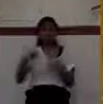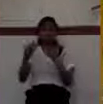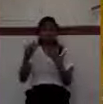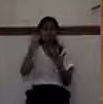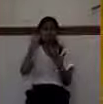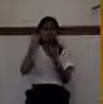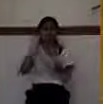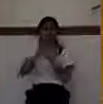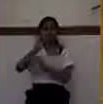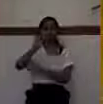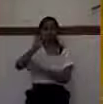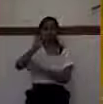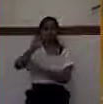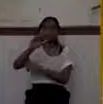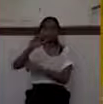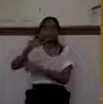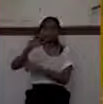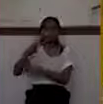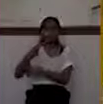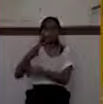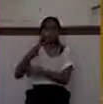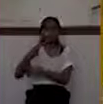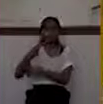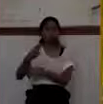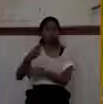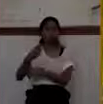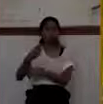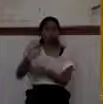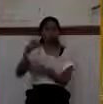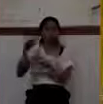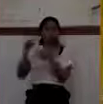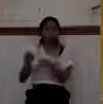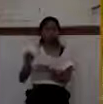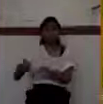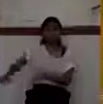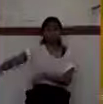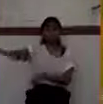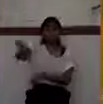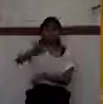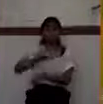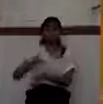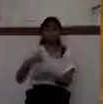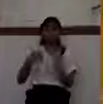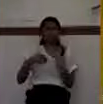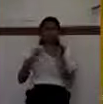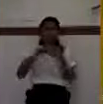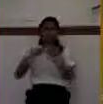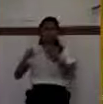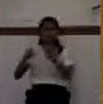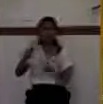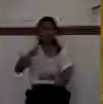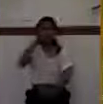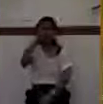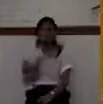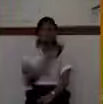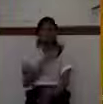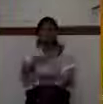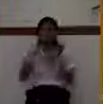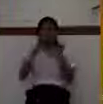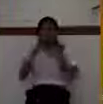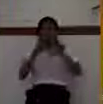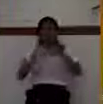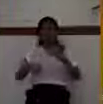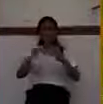of Molech. That was taking place there. They were, they had all of these false gods and all of these idols.